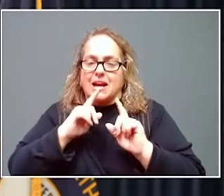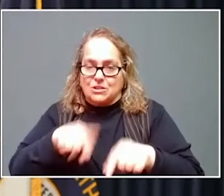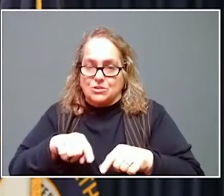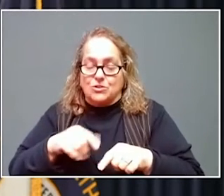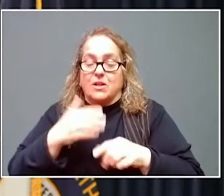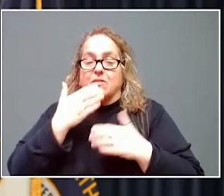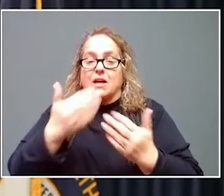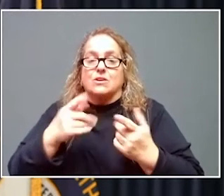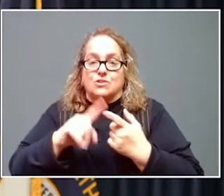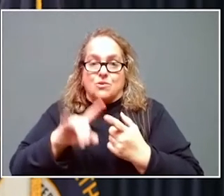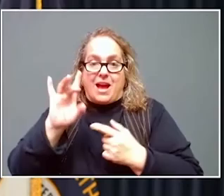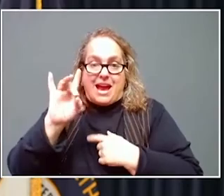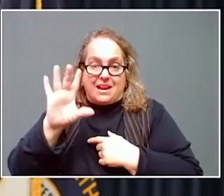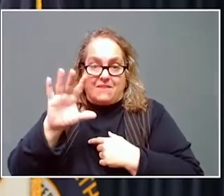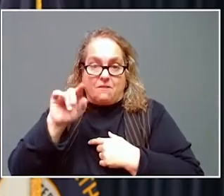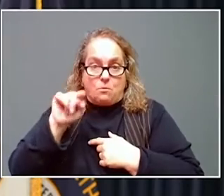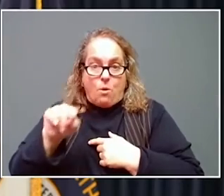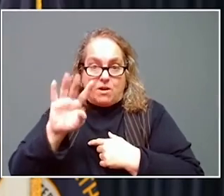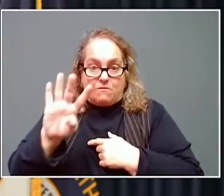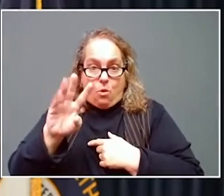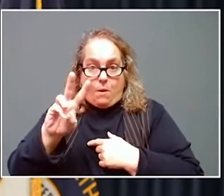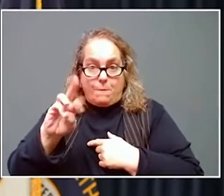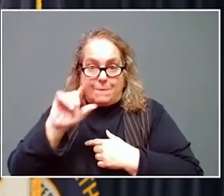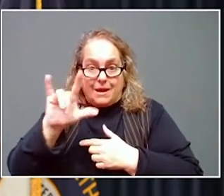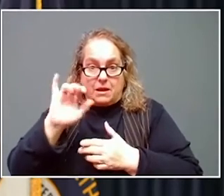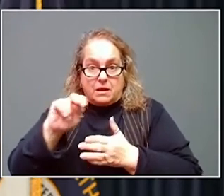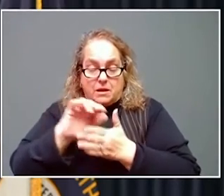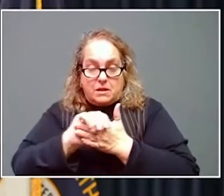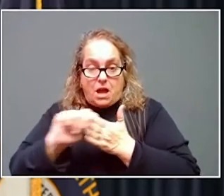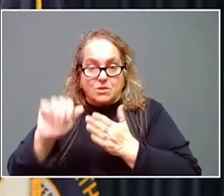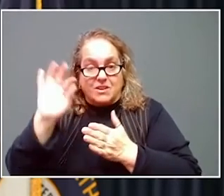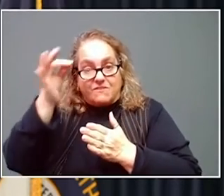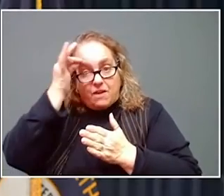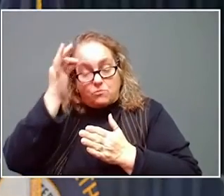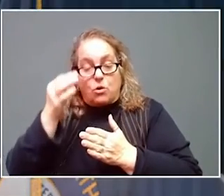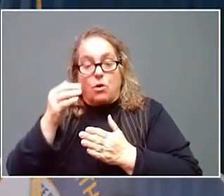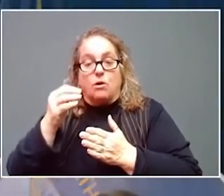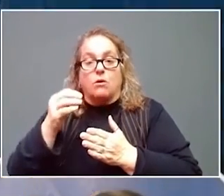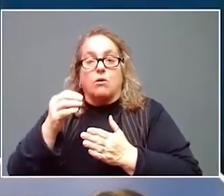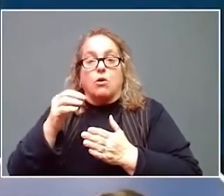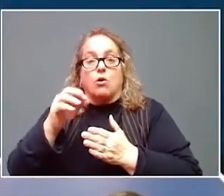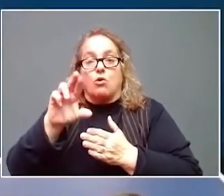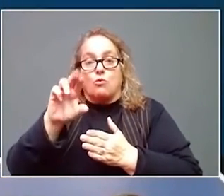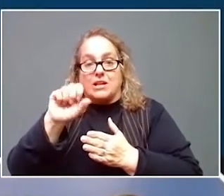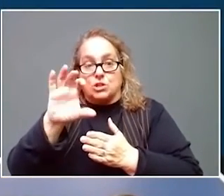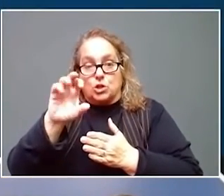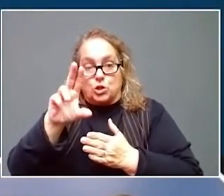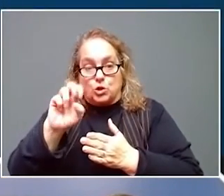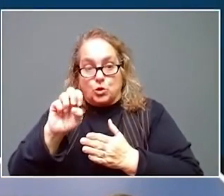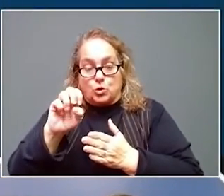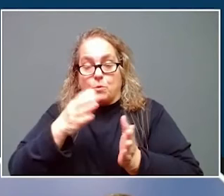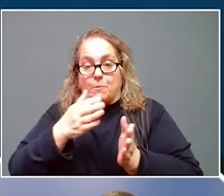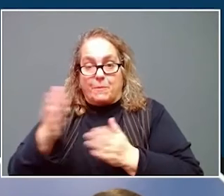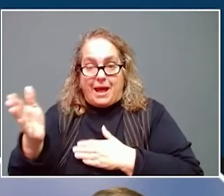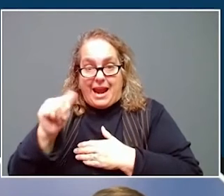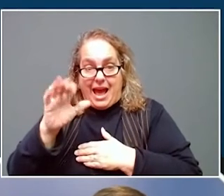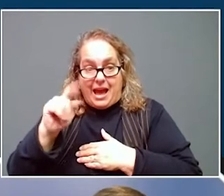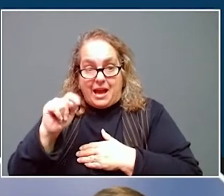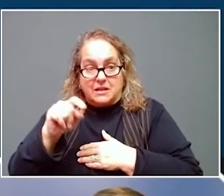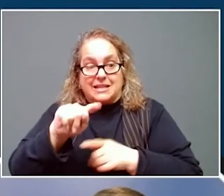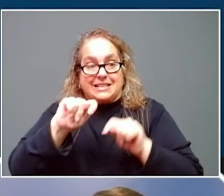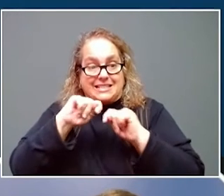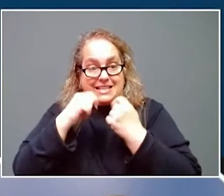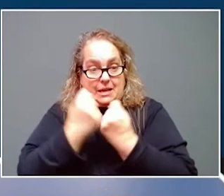also announced a new program to help with pandemic hardships, this time targeting homeowners. The Team Kentucky Homeowner